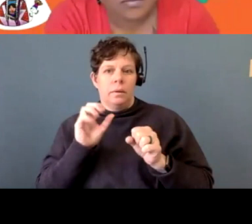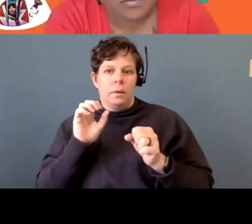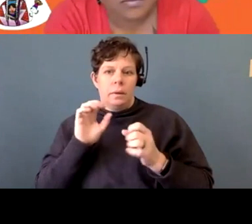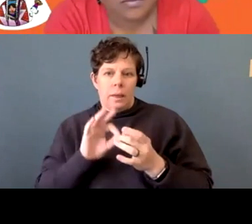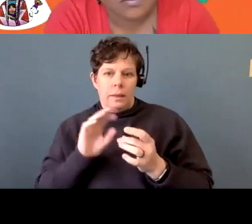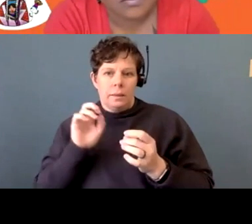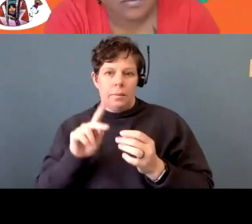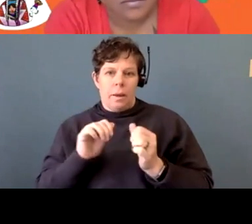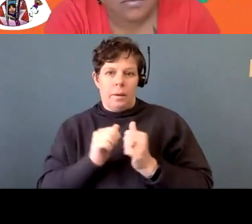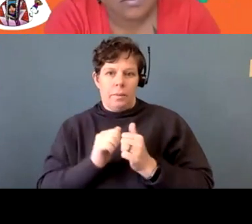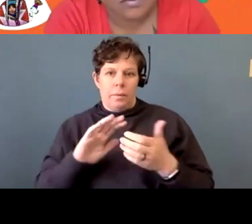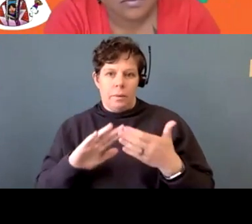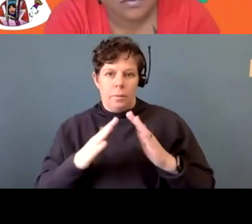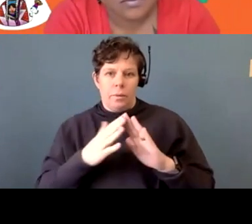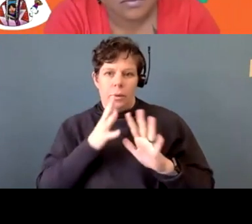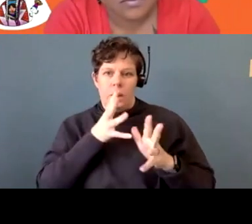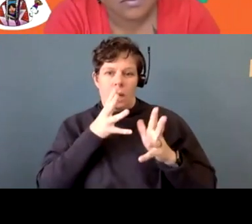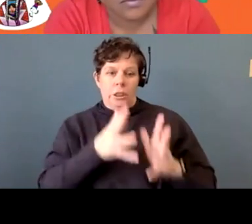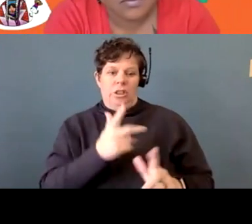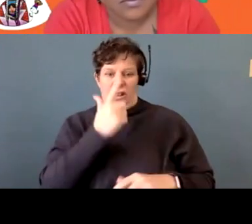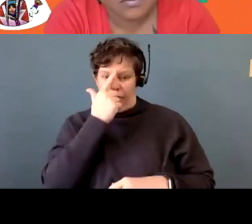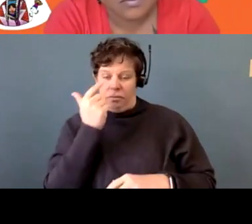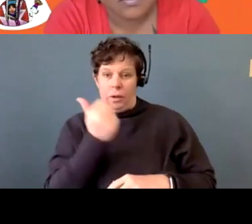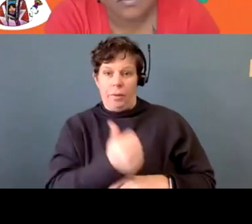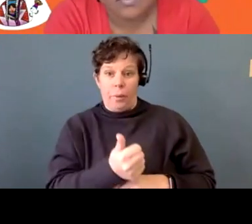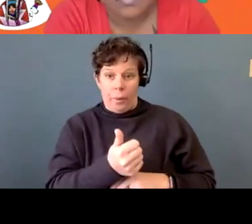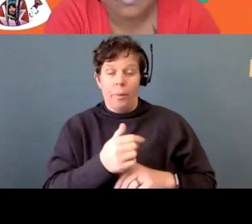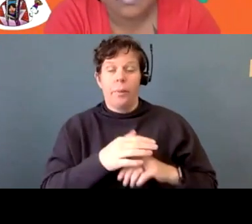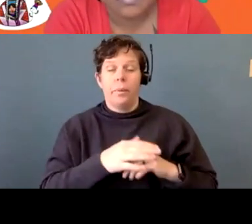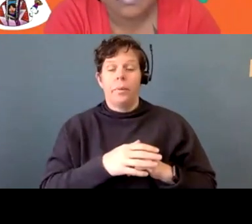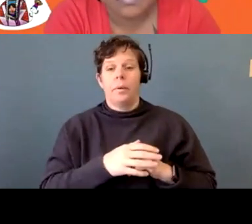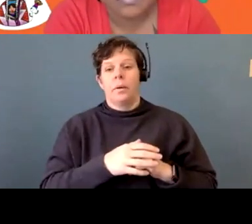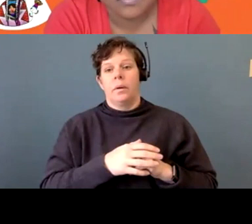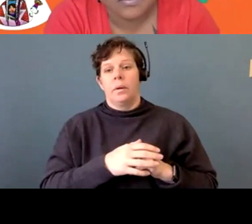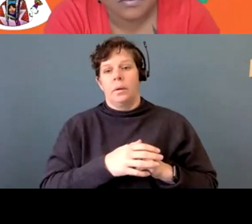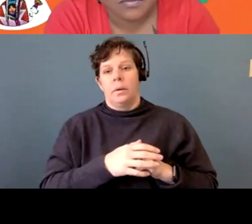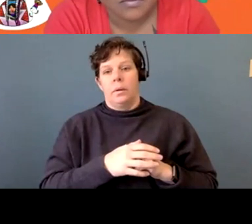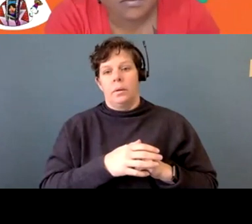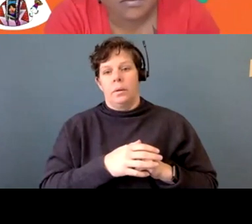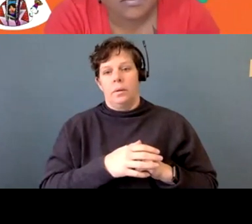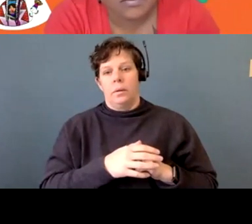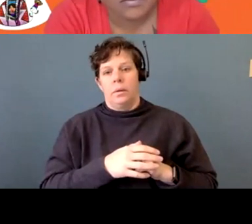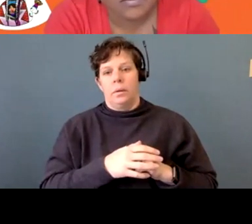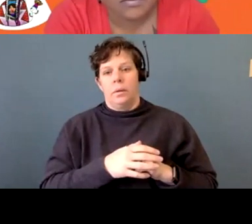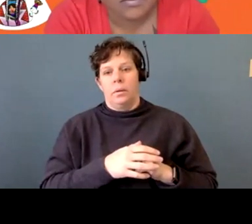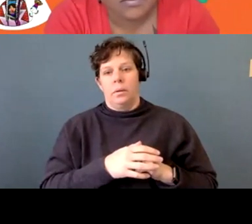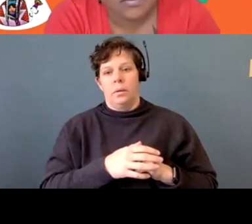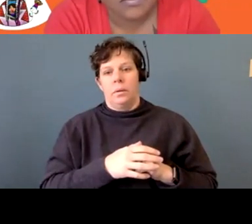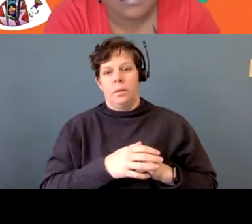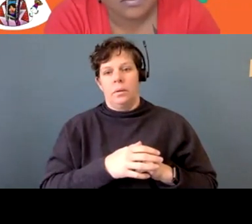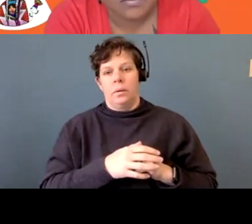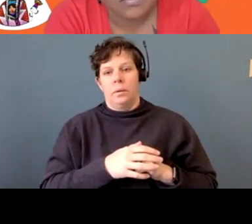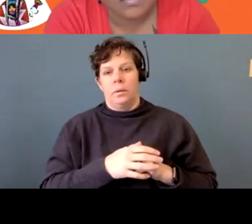community so that they're not just left on their own. Um, the reason why you end up on the downtown side for